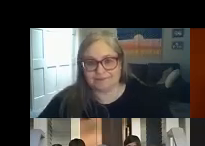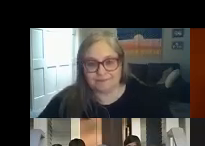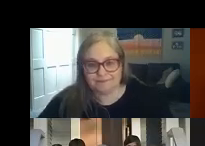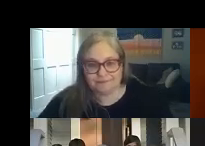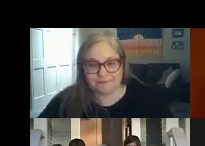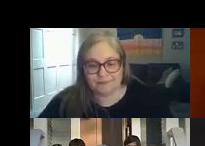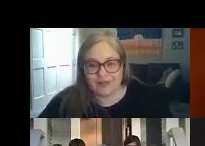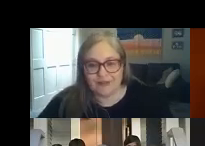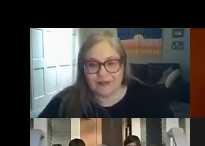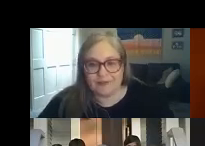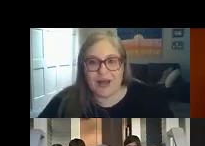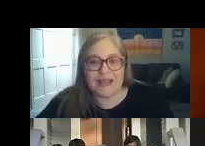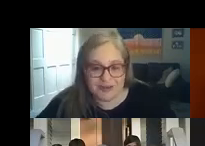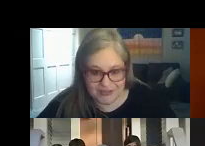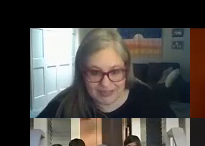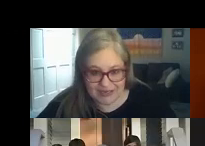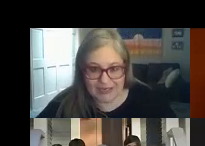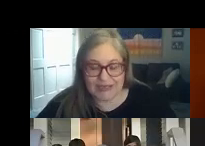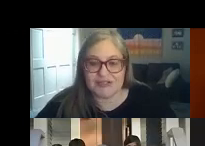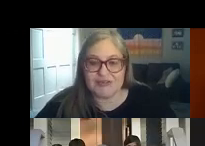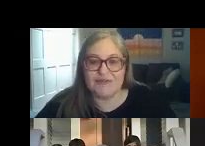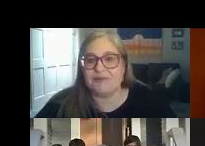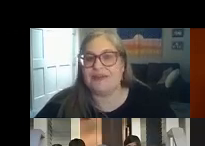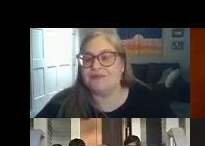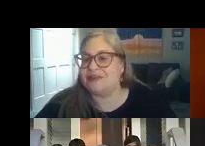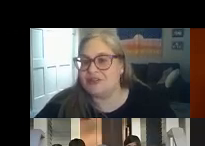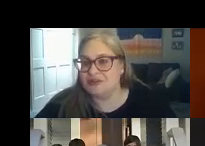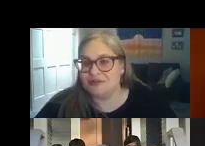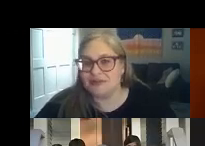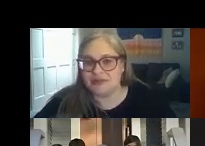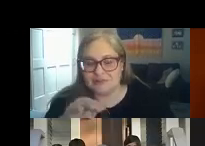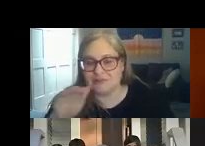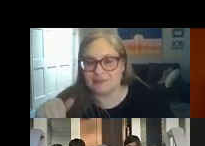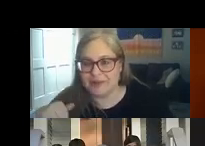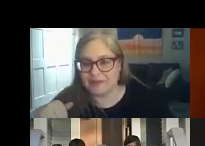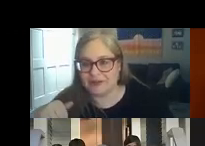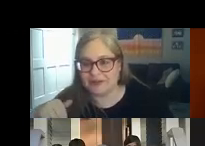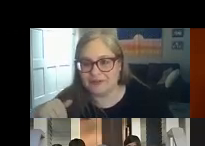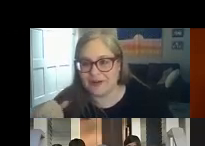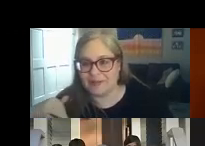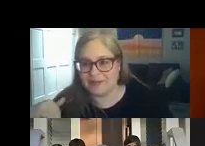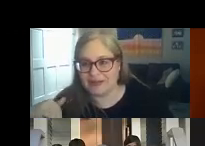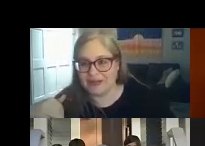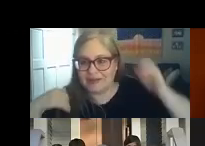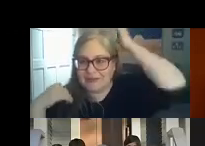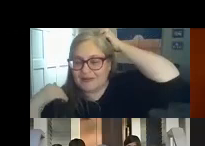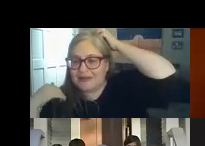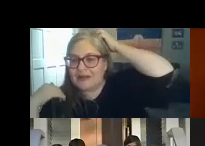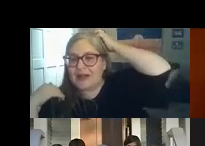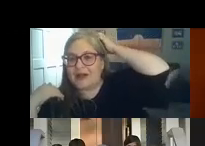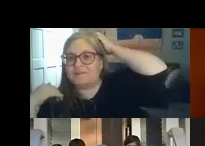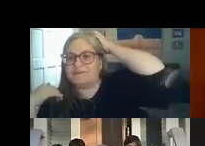my understanding is you have a right to excuse people from the meeting